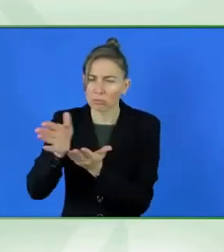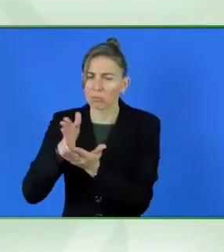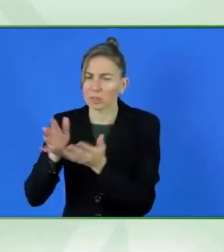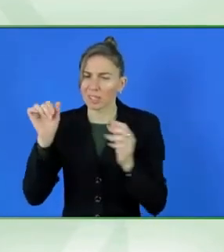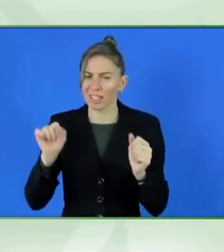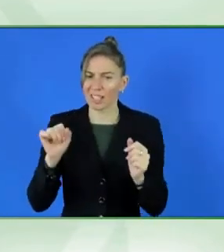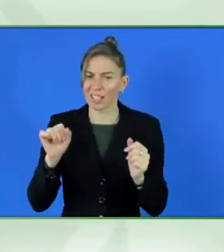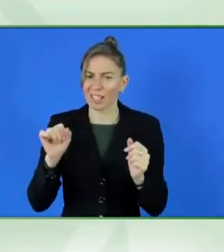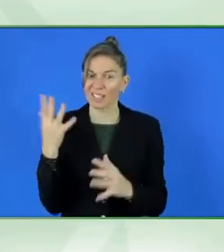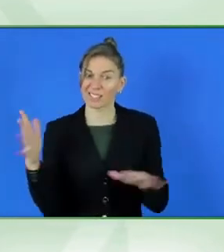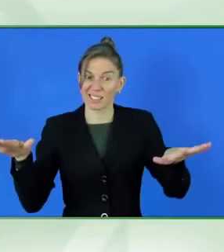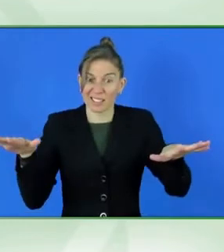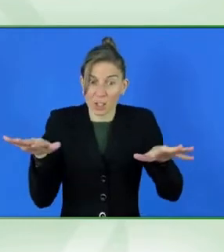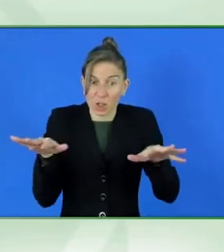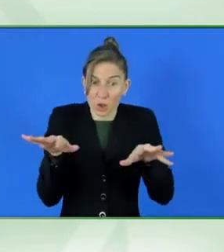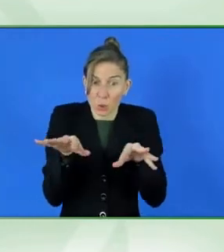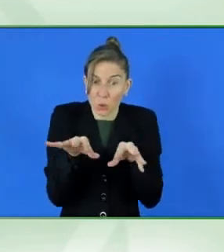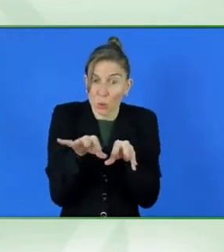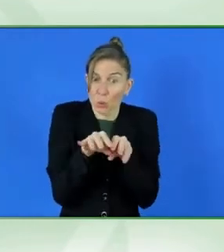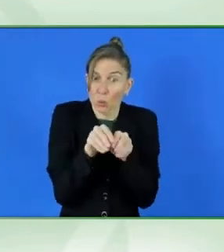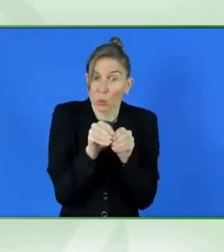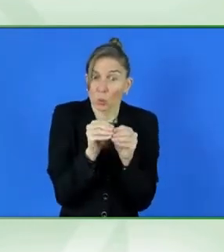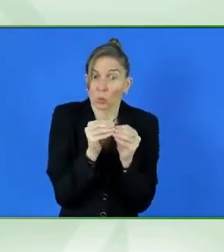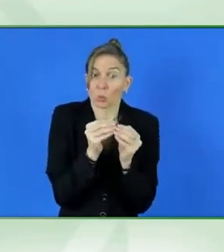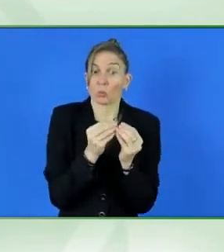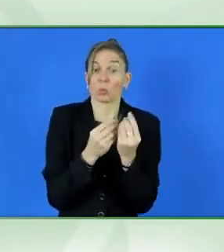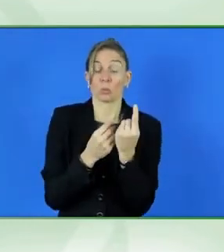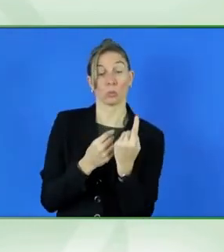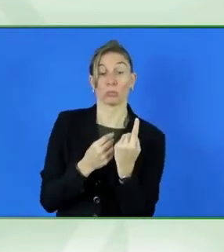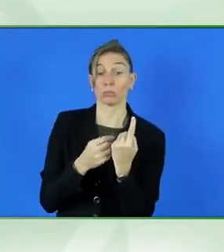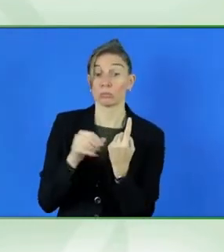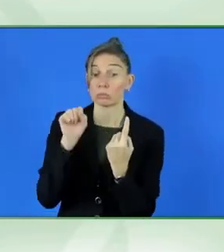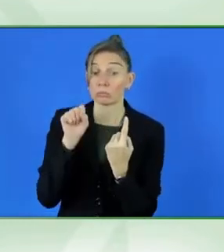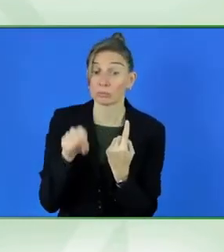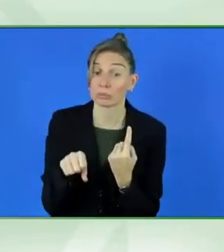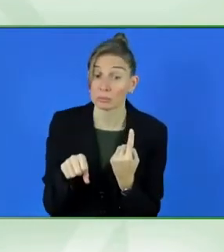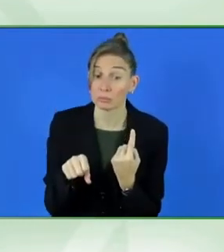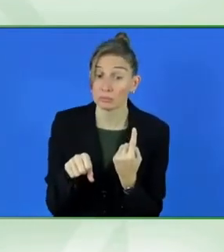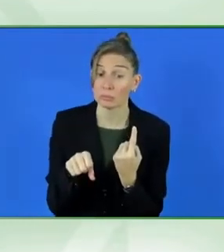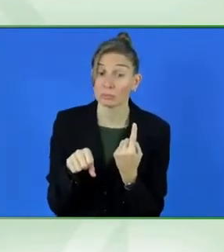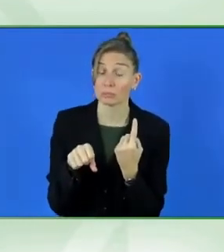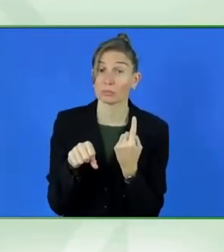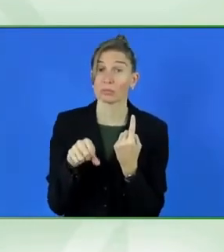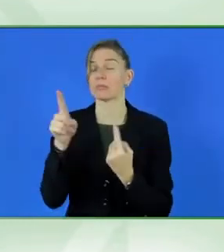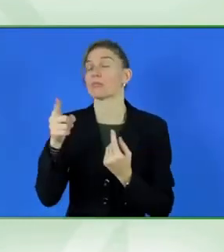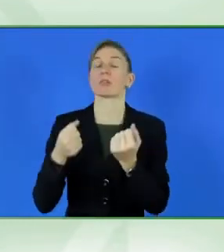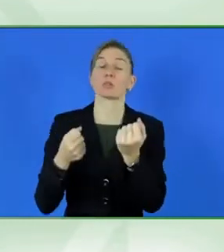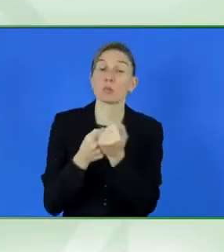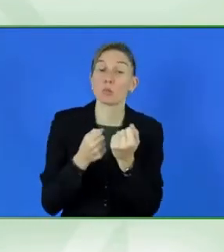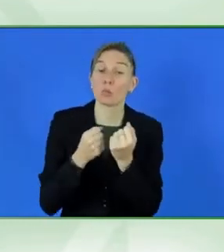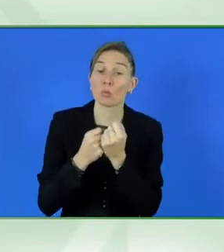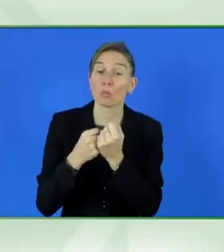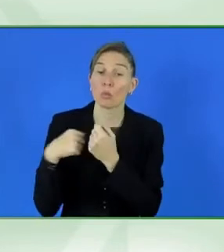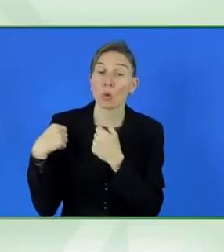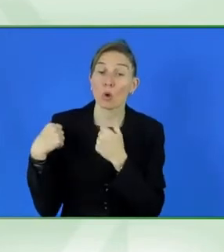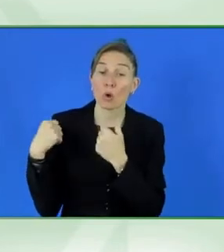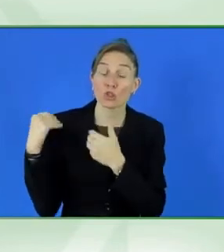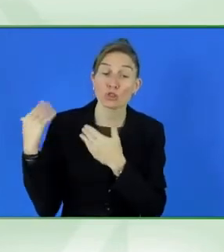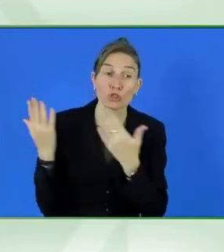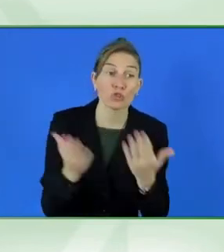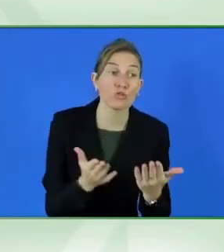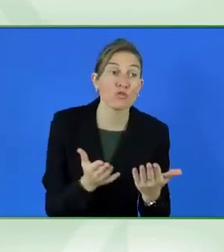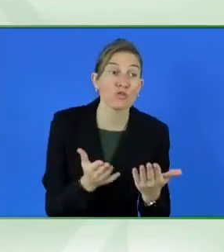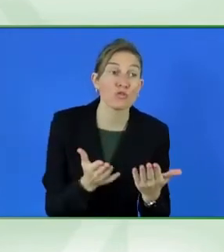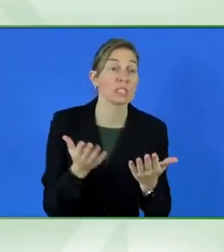being able to provide services and support systems. From day one to, uh, to,